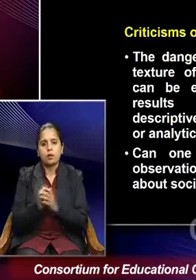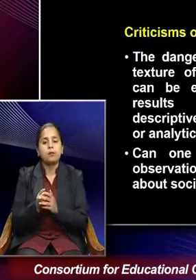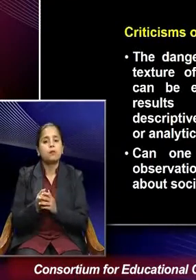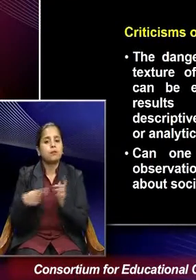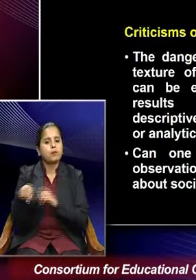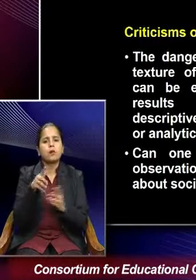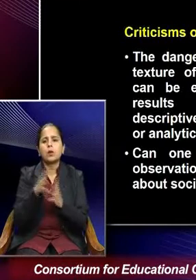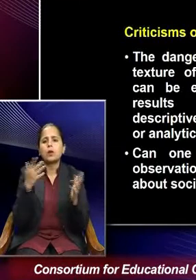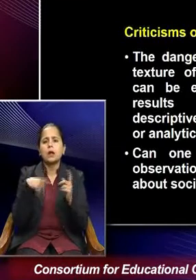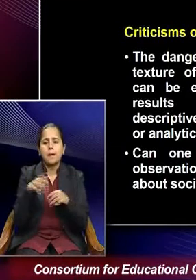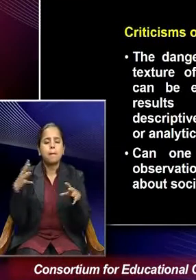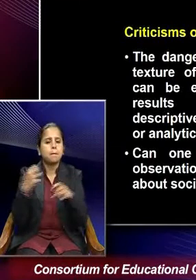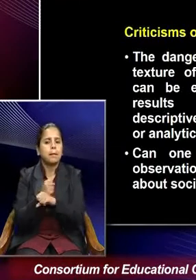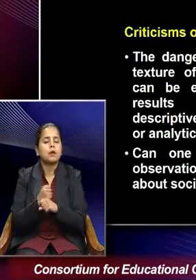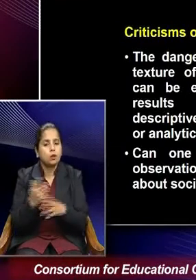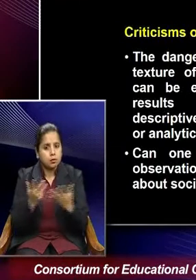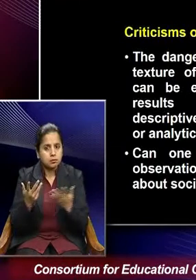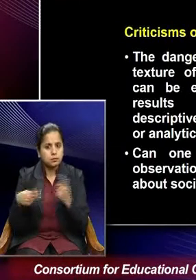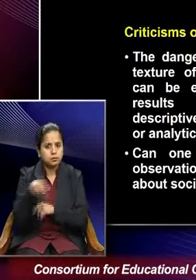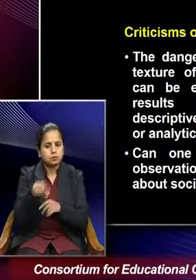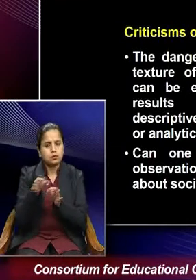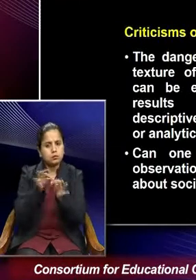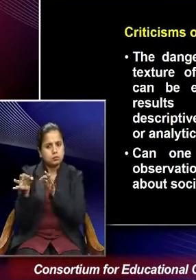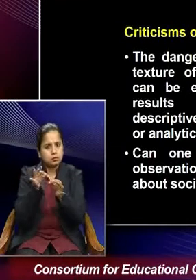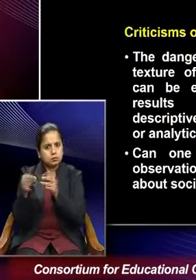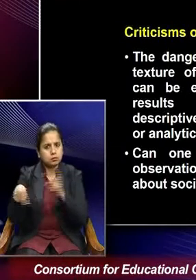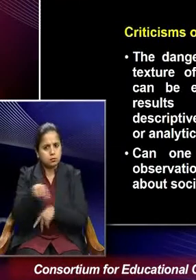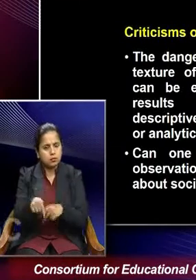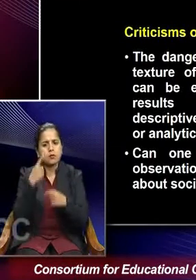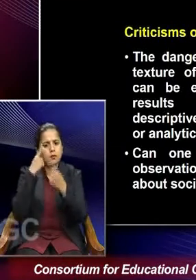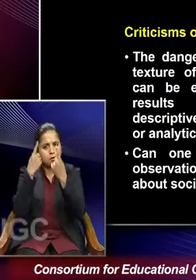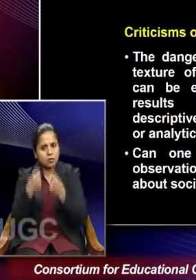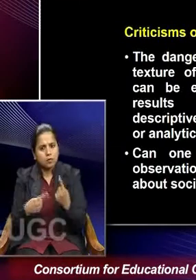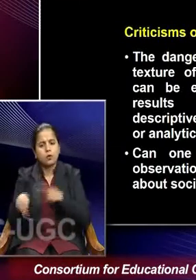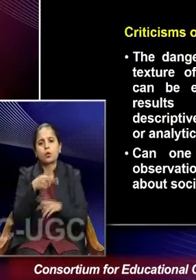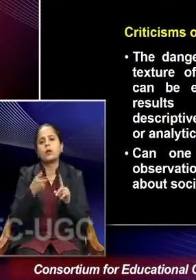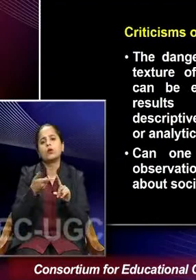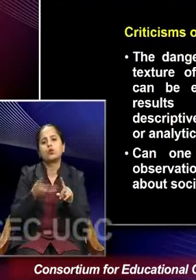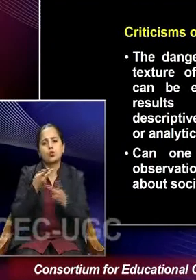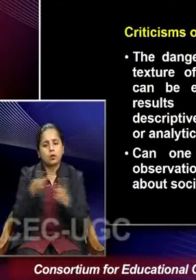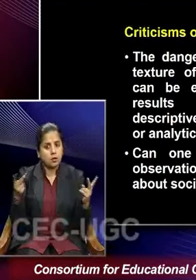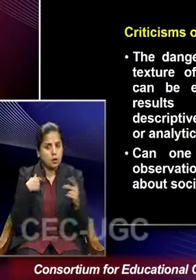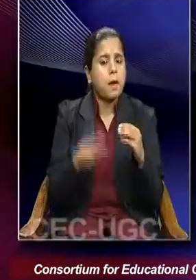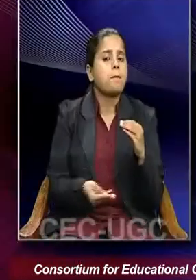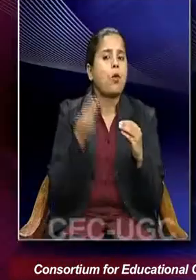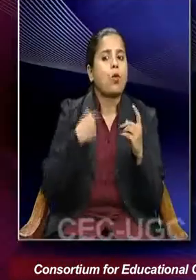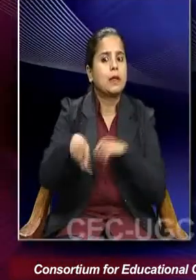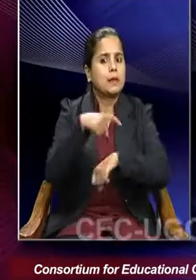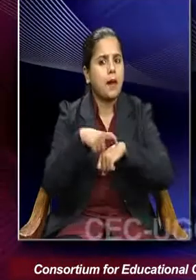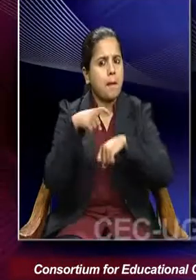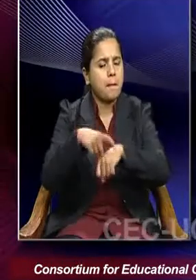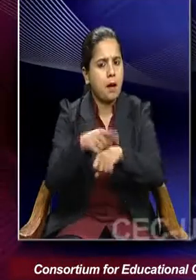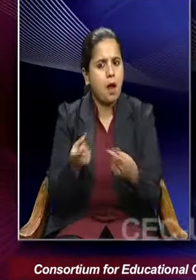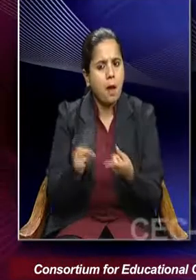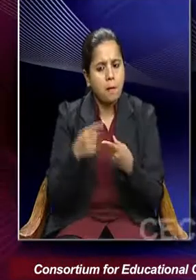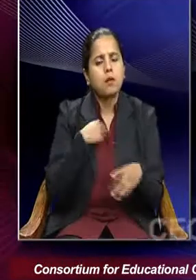kind of get missed out is explanatory or analytical train. We would be more of the time engaged